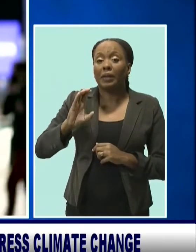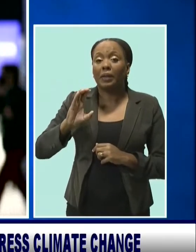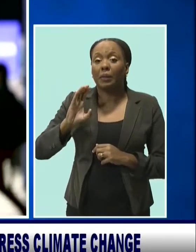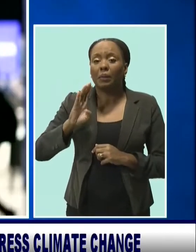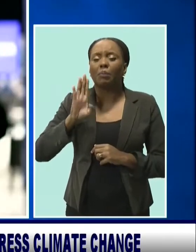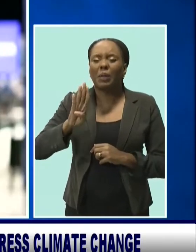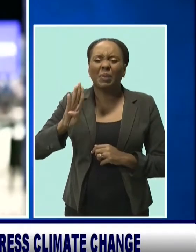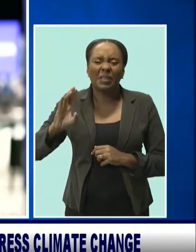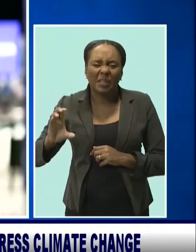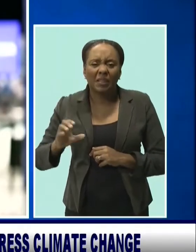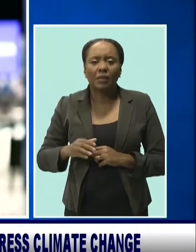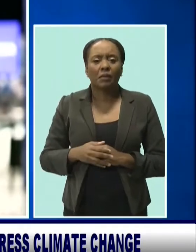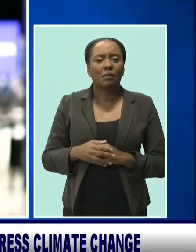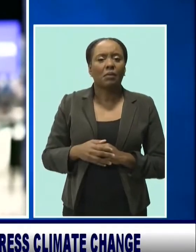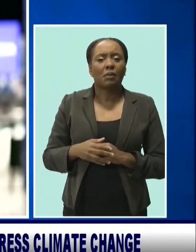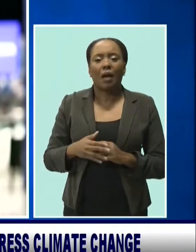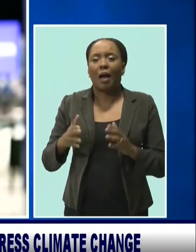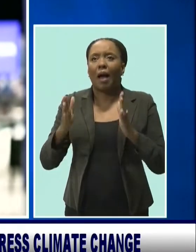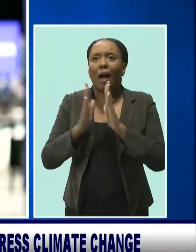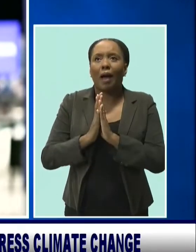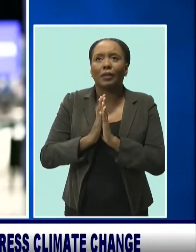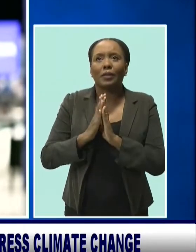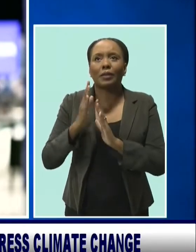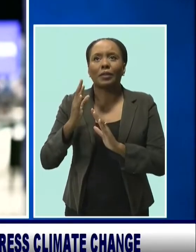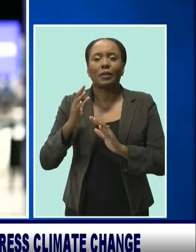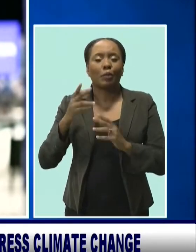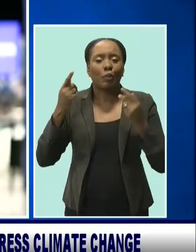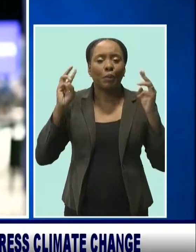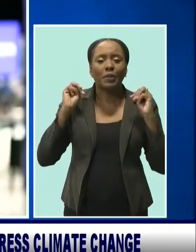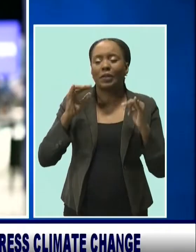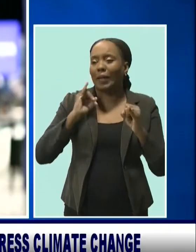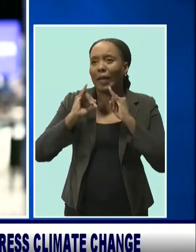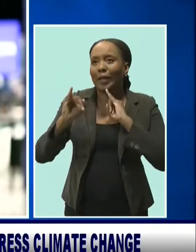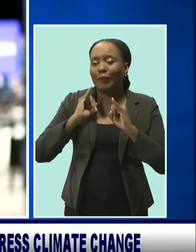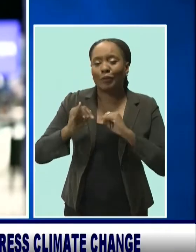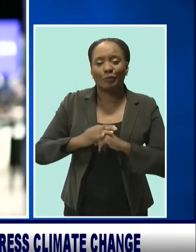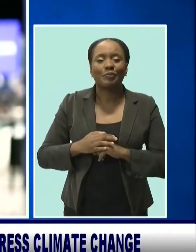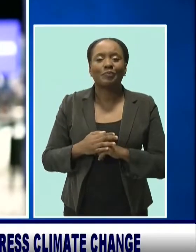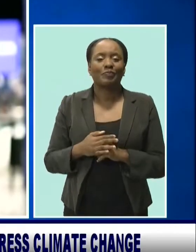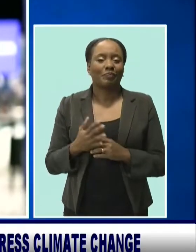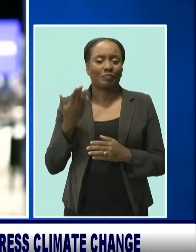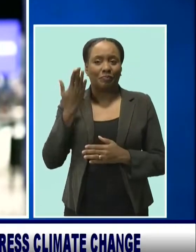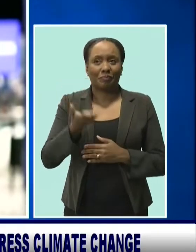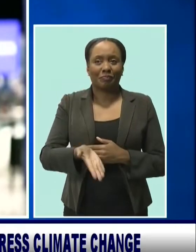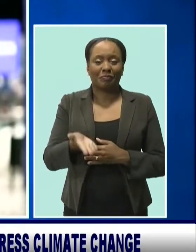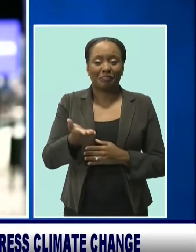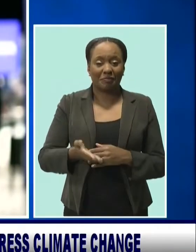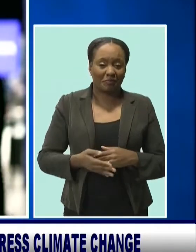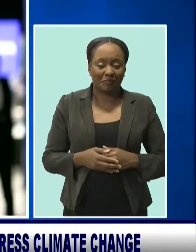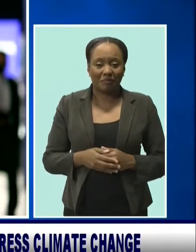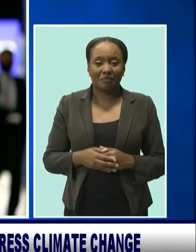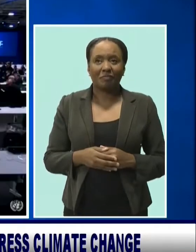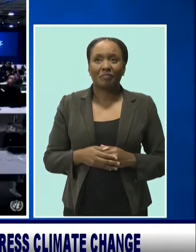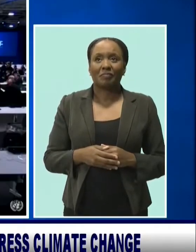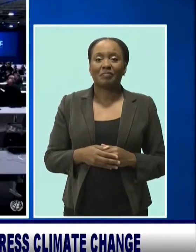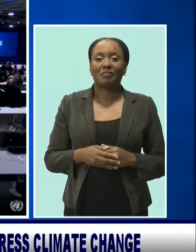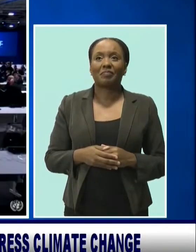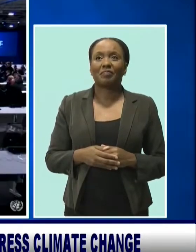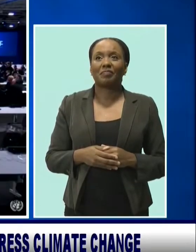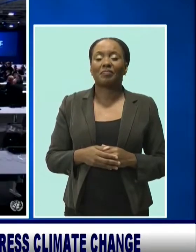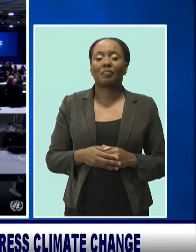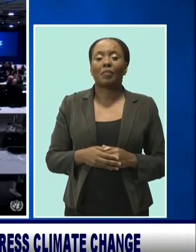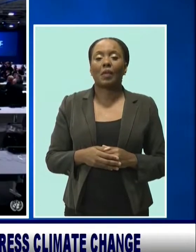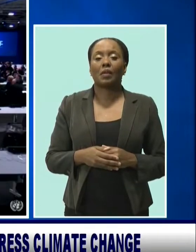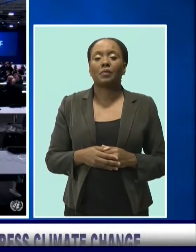extracts and seeking her out for interviews. Sharika Griffith reports on the Prime Minister's address. Charging that